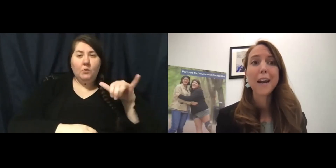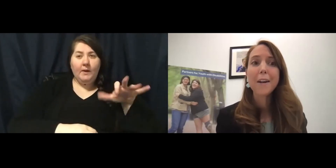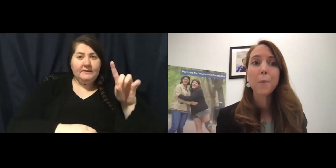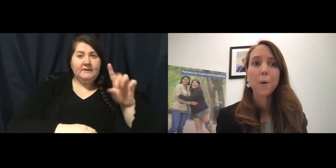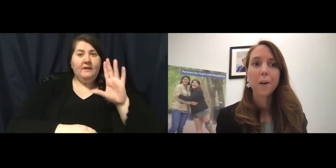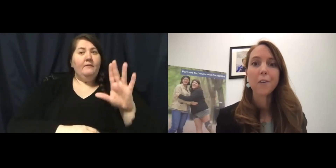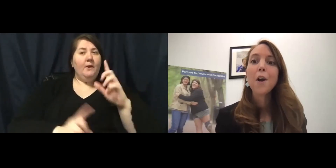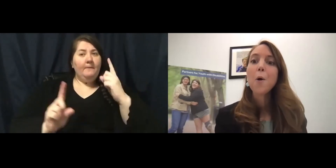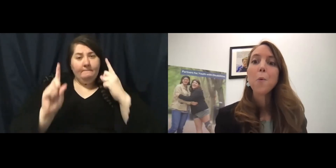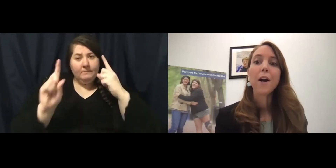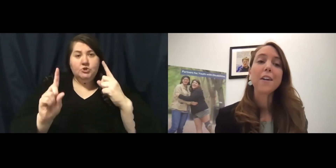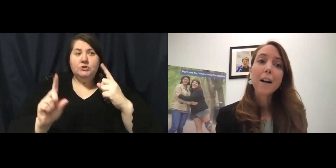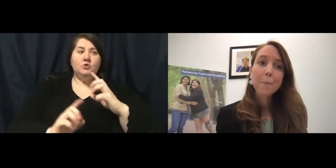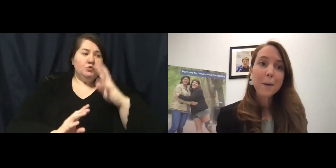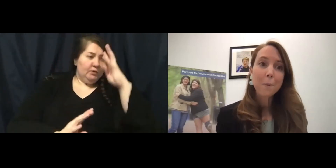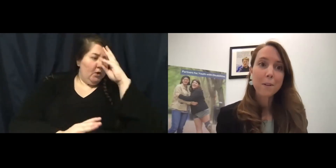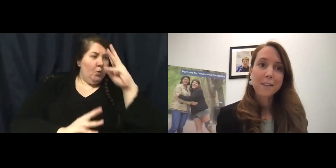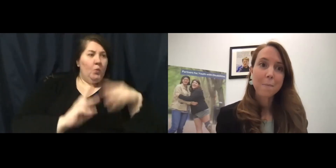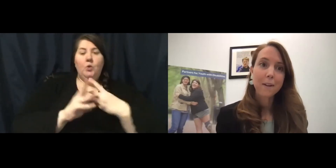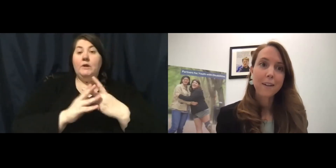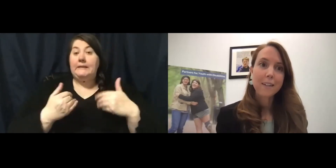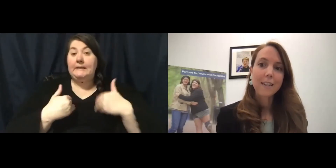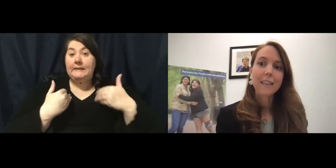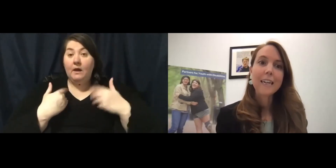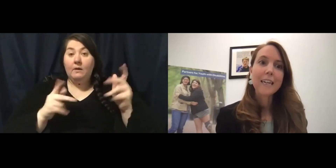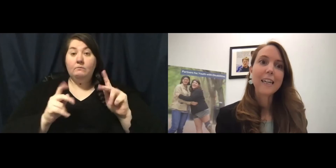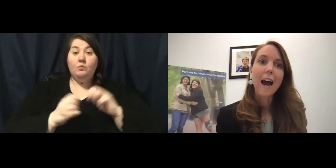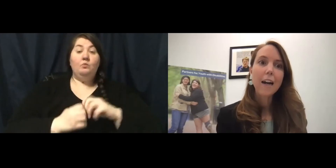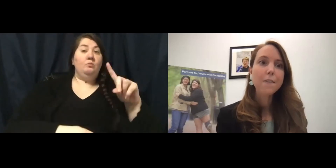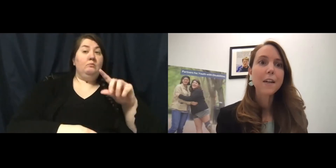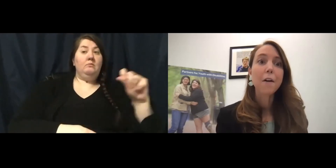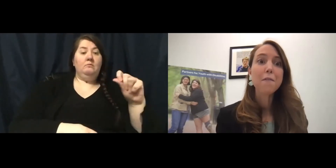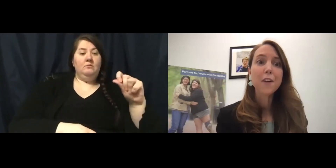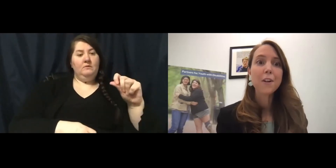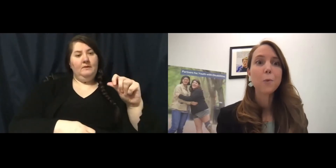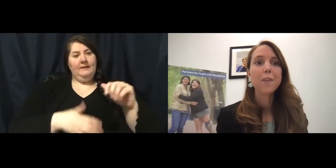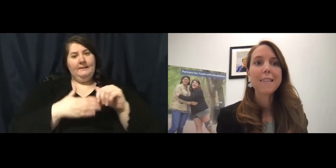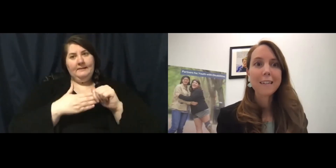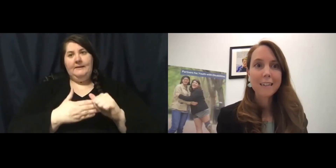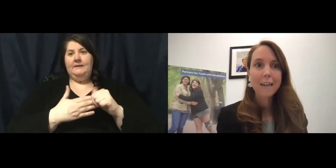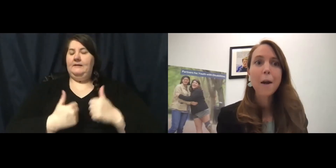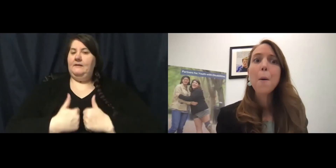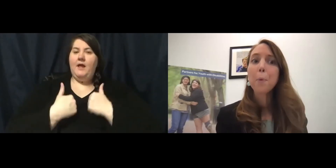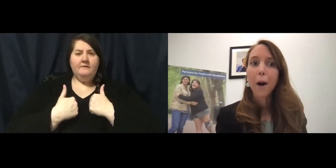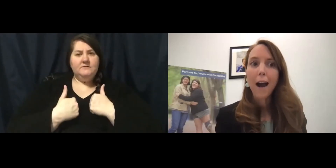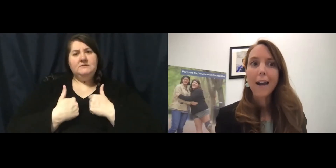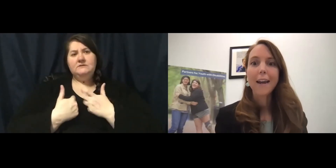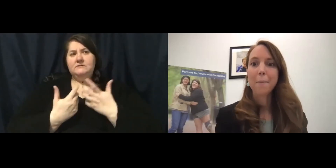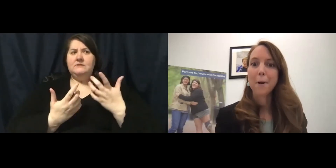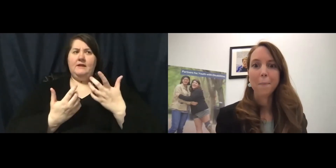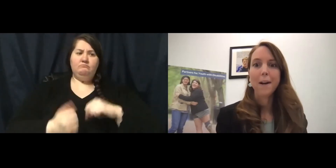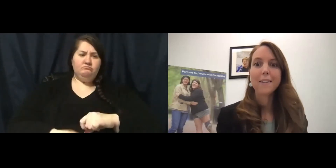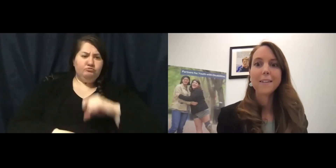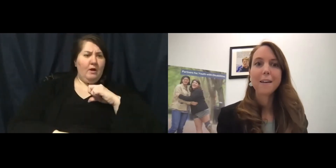create a world where young people with disabilities lead lives that are filled with dignity, pride